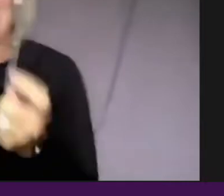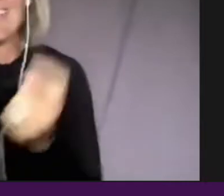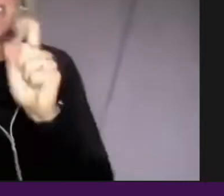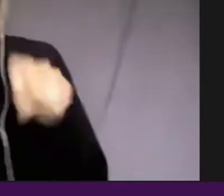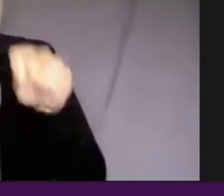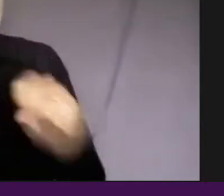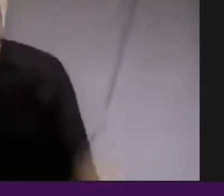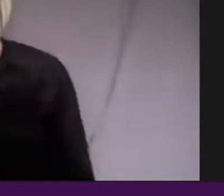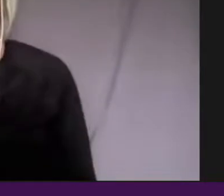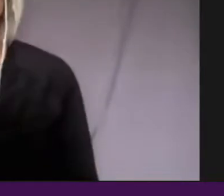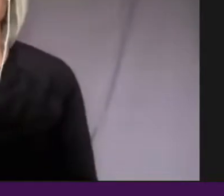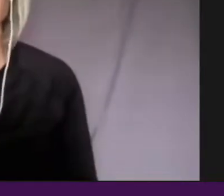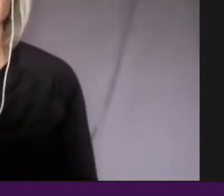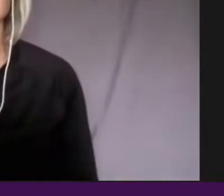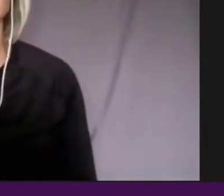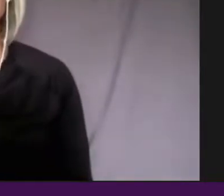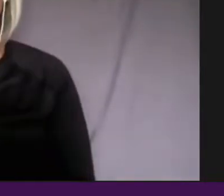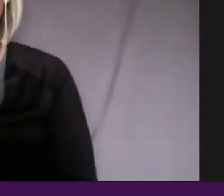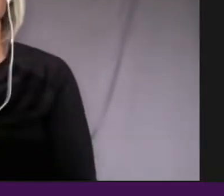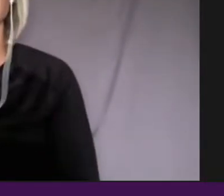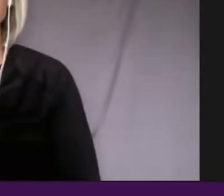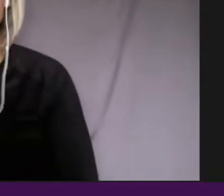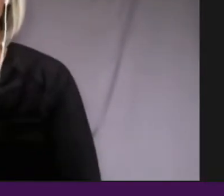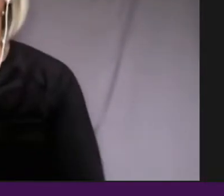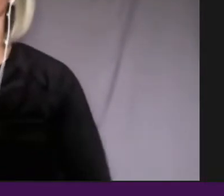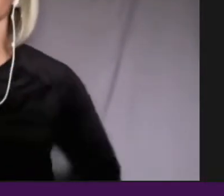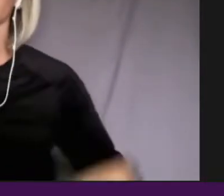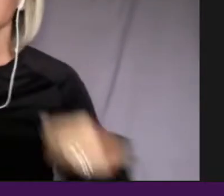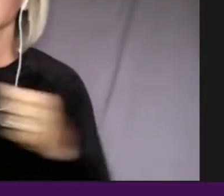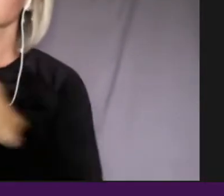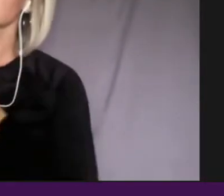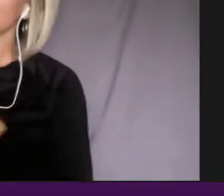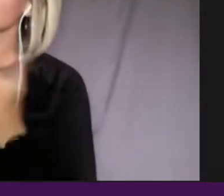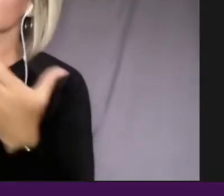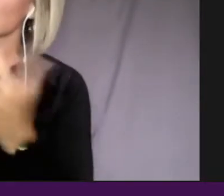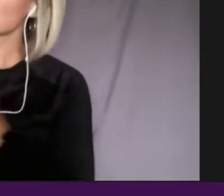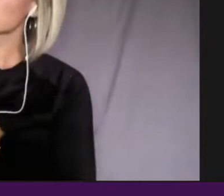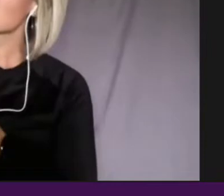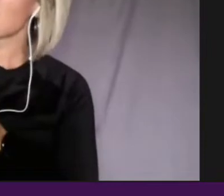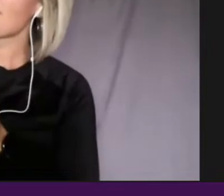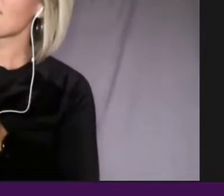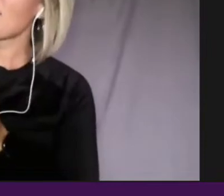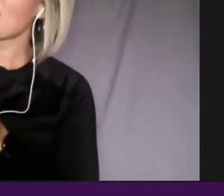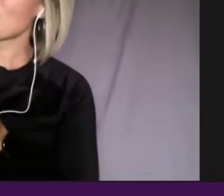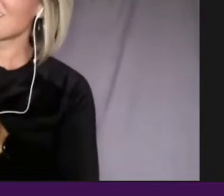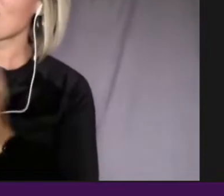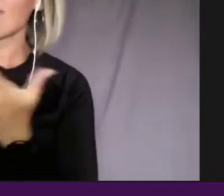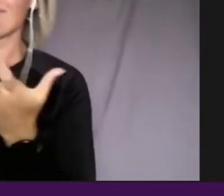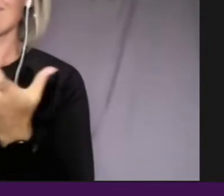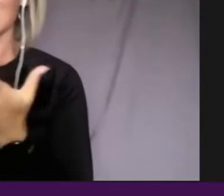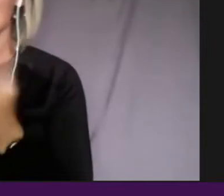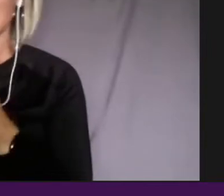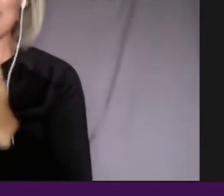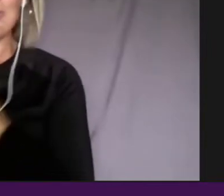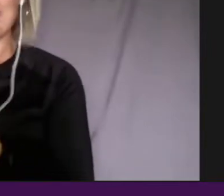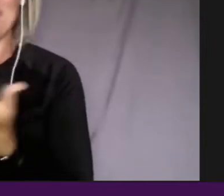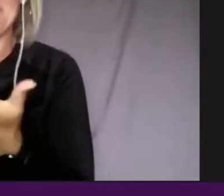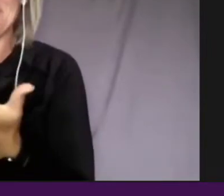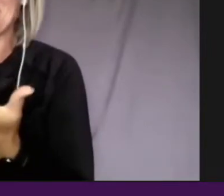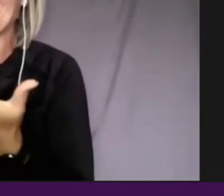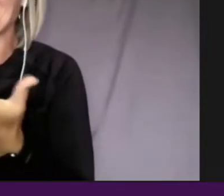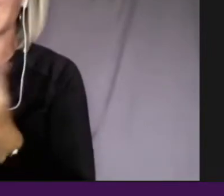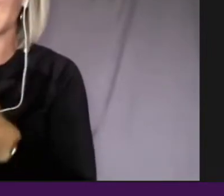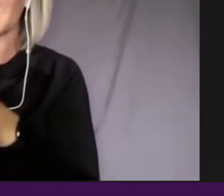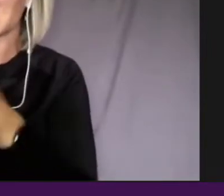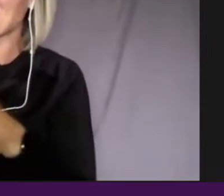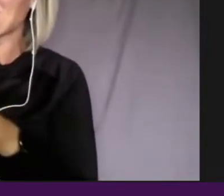Well, okay. So Cameo, you are, as you said, new to American experience,